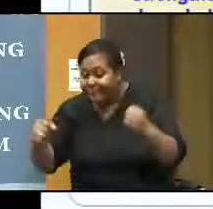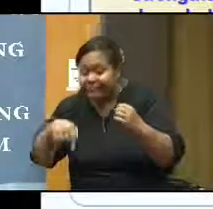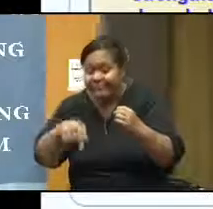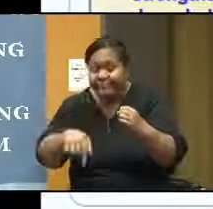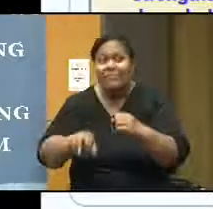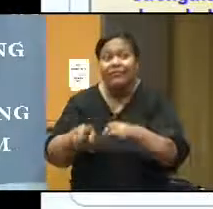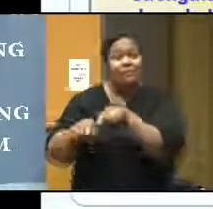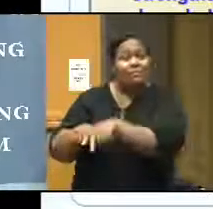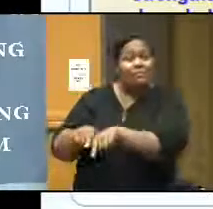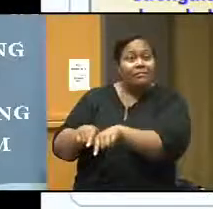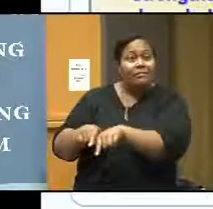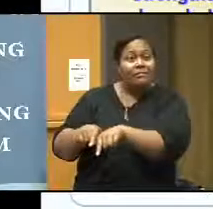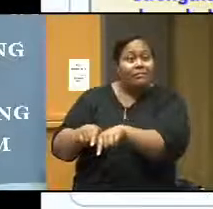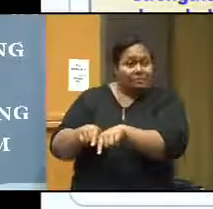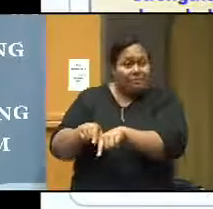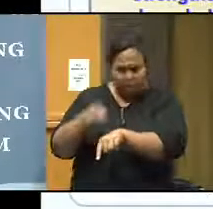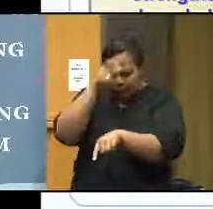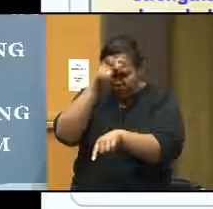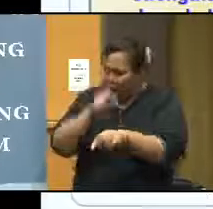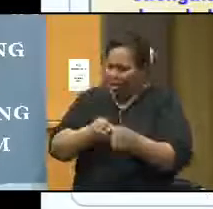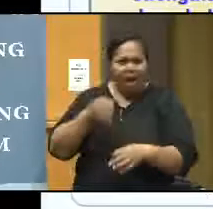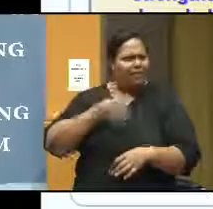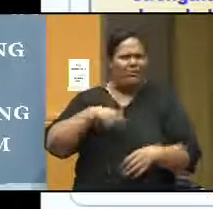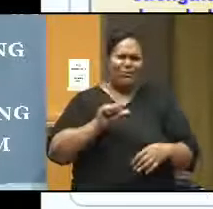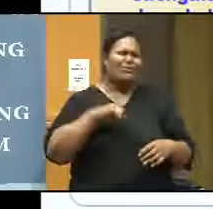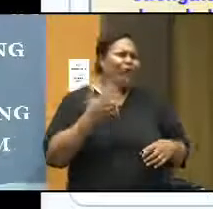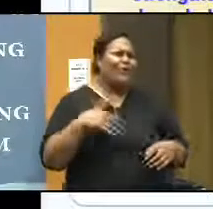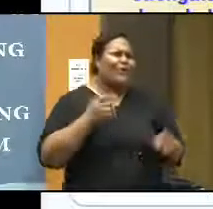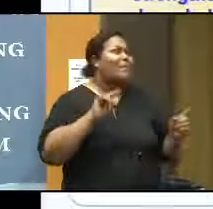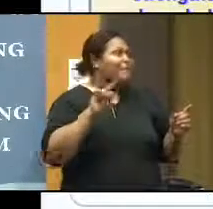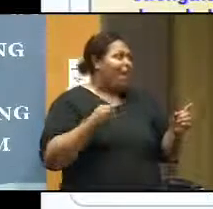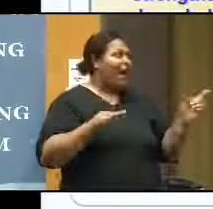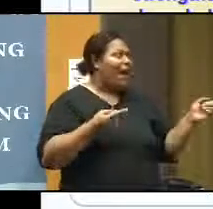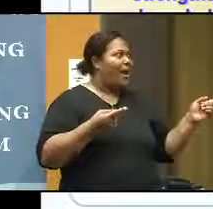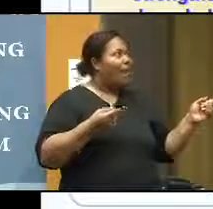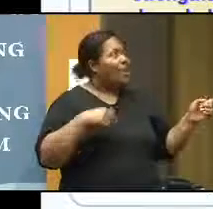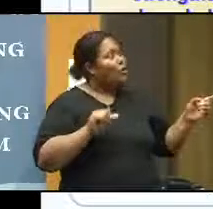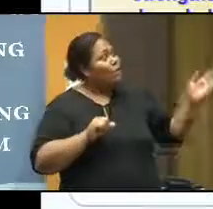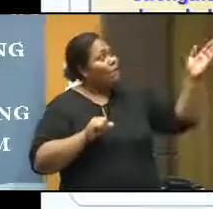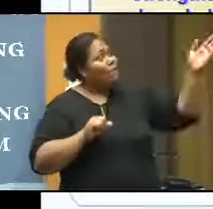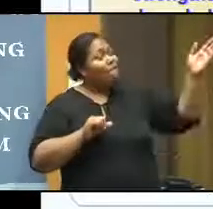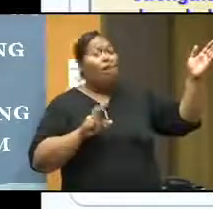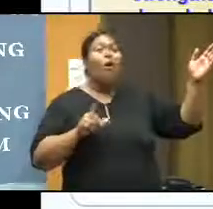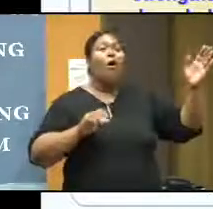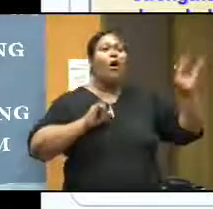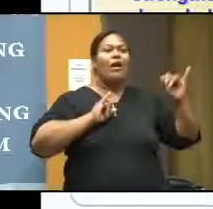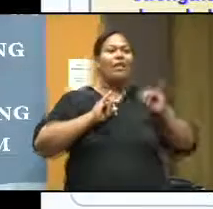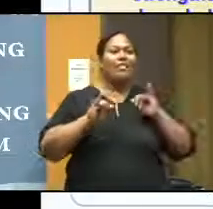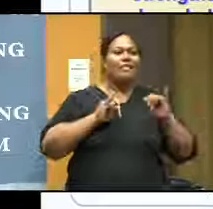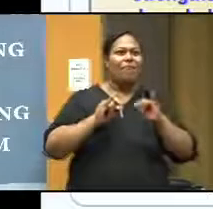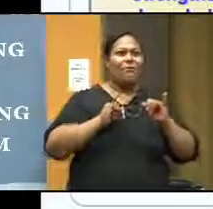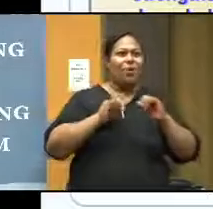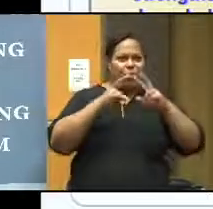questioning, and then the observations. Okay. I don't use it much. I use it primarily this one when a new research